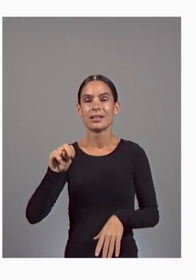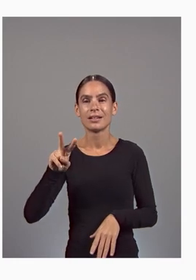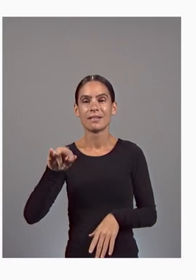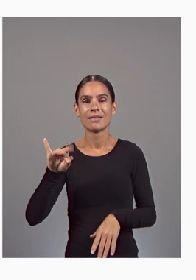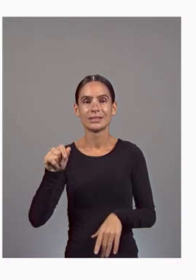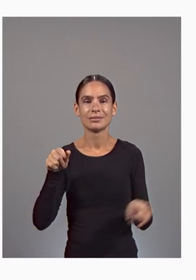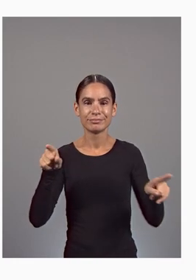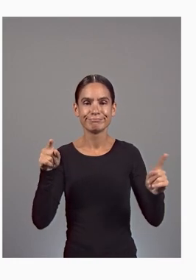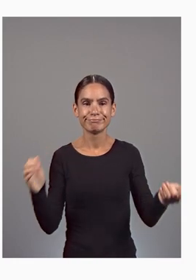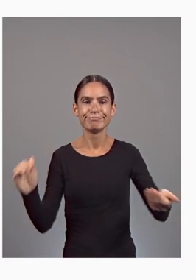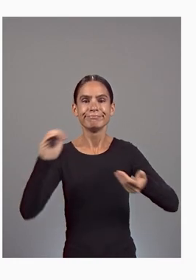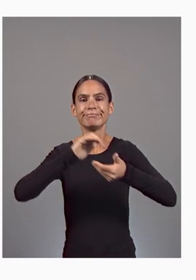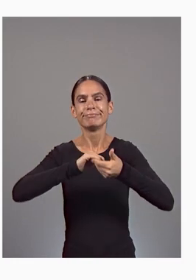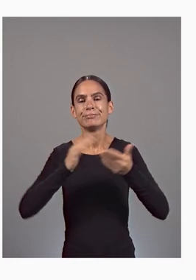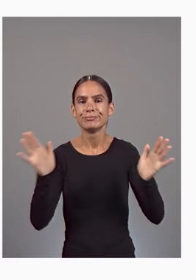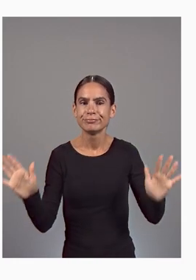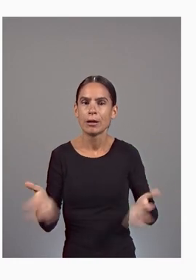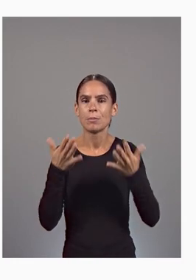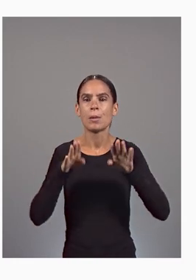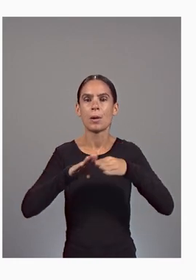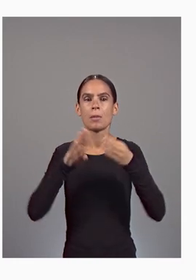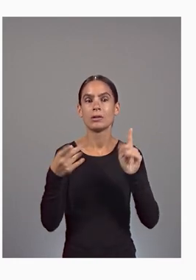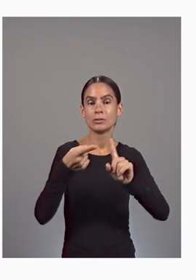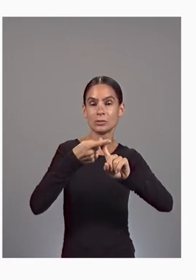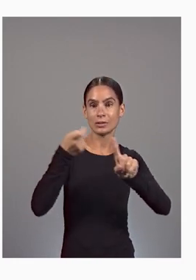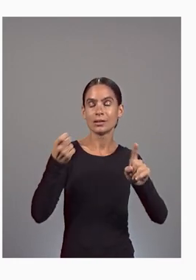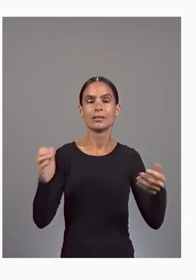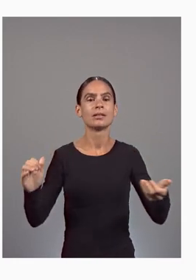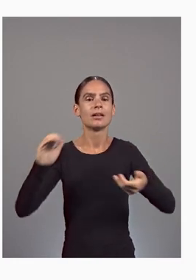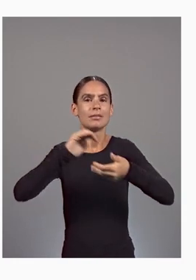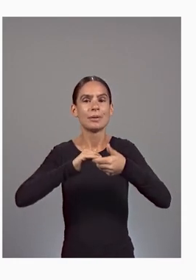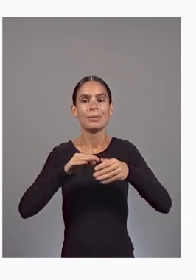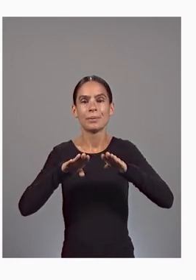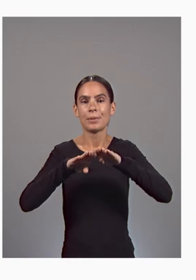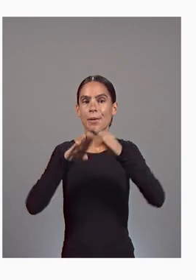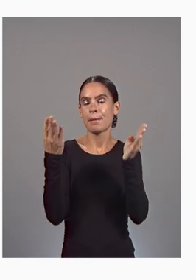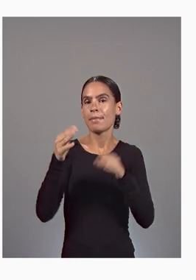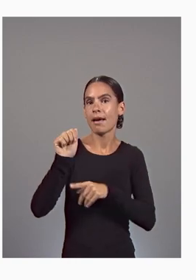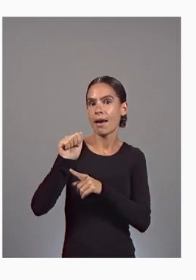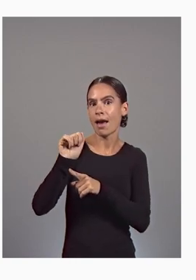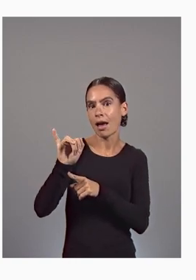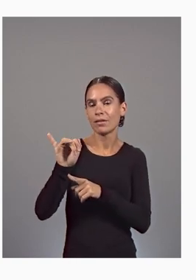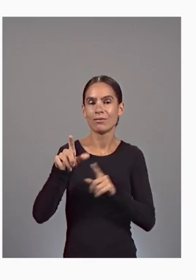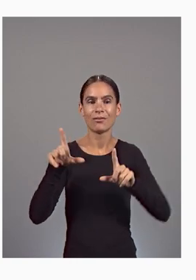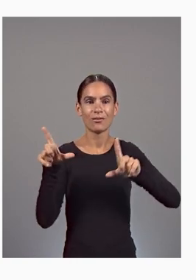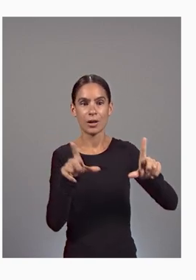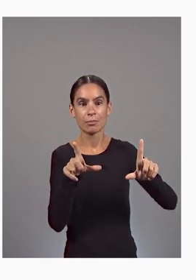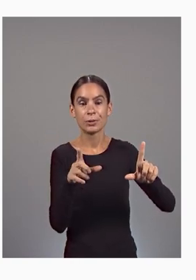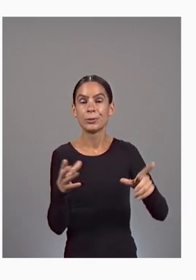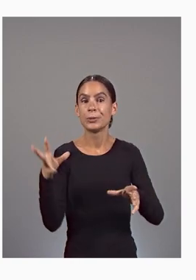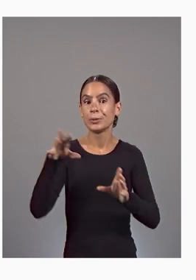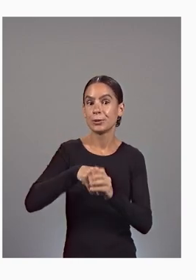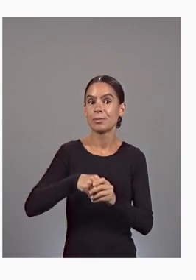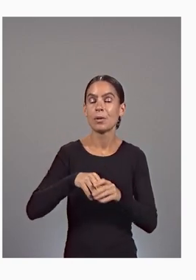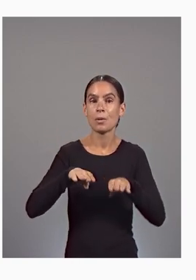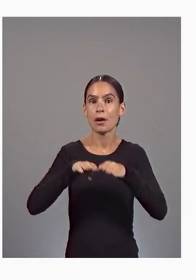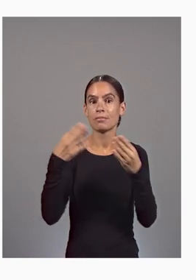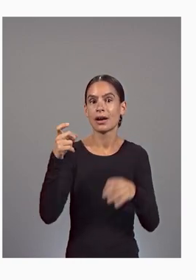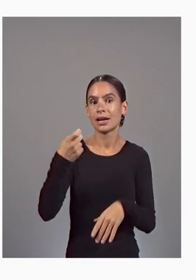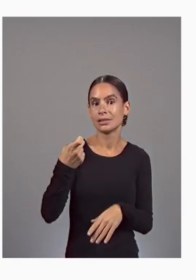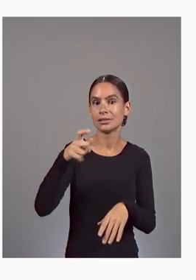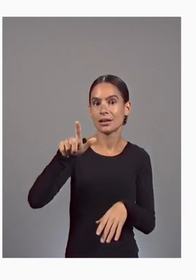and collaborating on open AI frameworks, including OpenXLA, JAX, and MonAI.